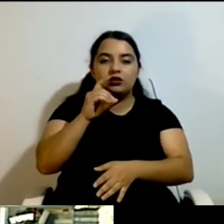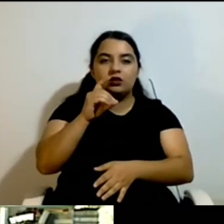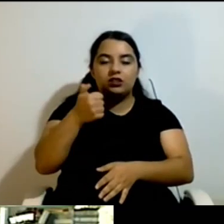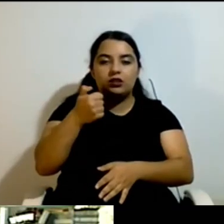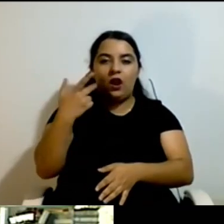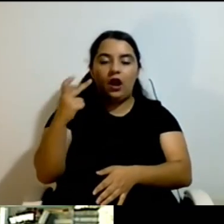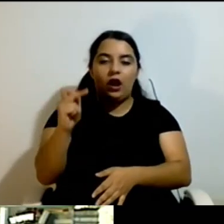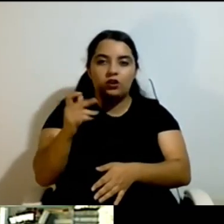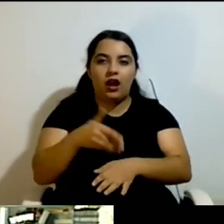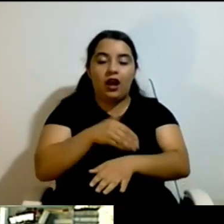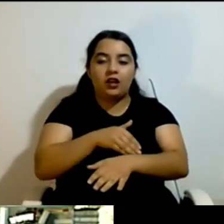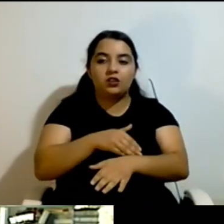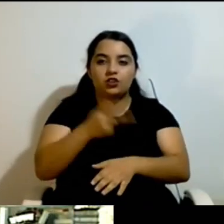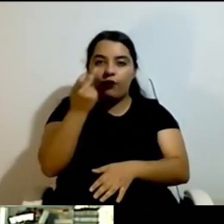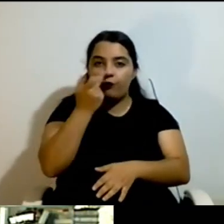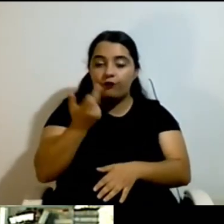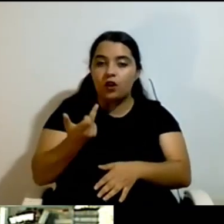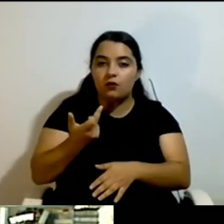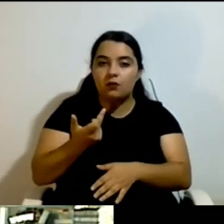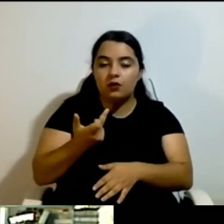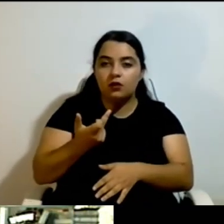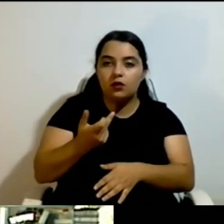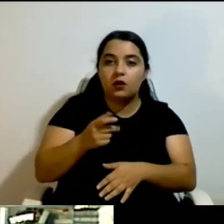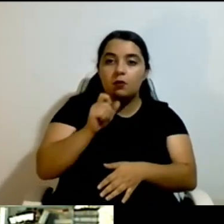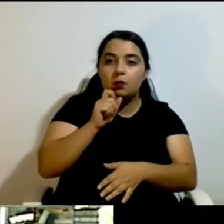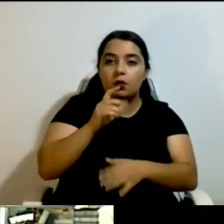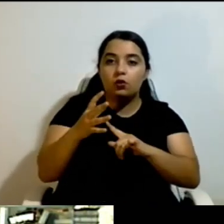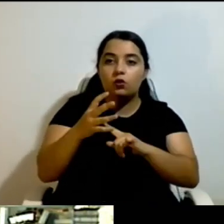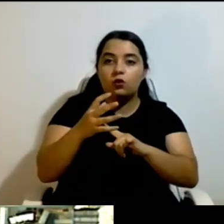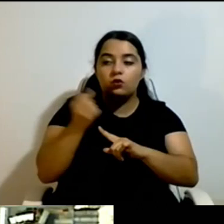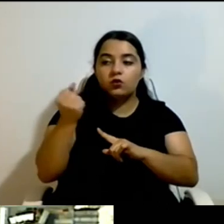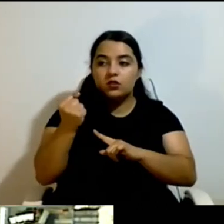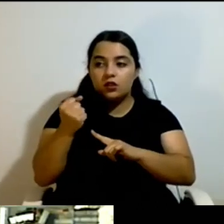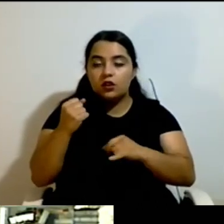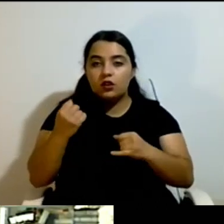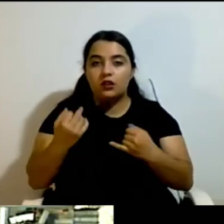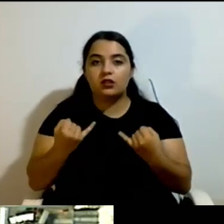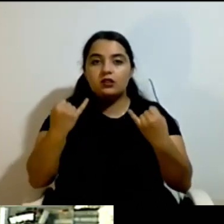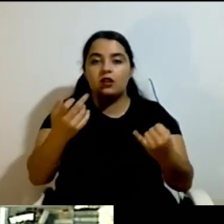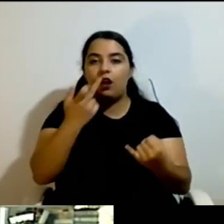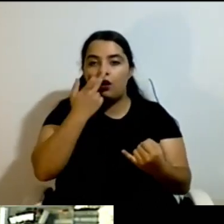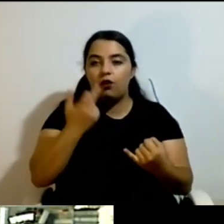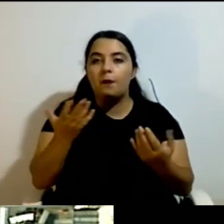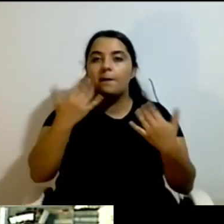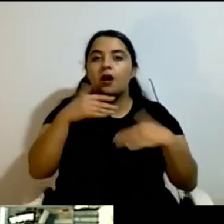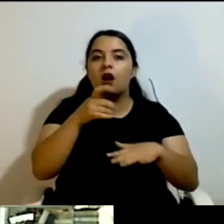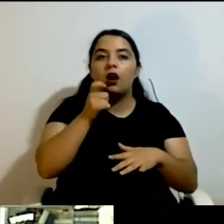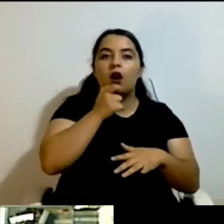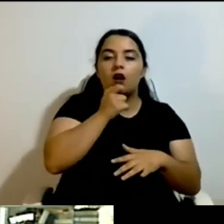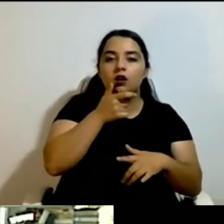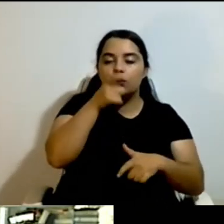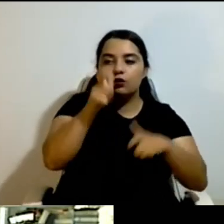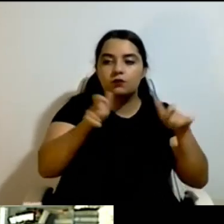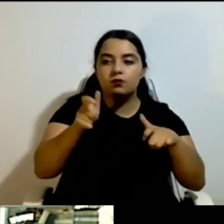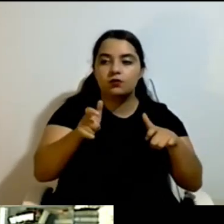That means people with 66 who have an accident and are disabled cannot receive personal